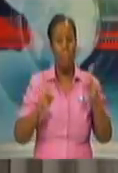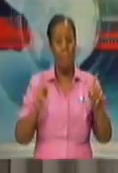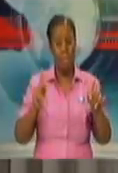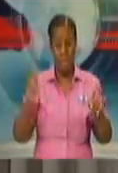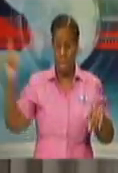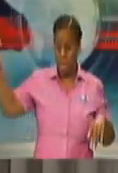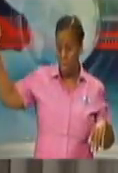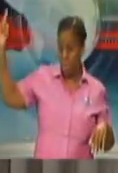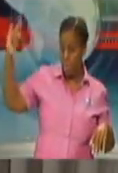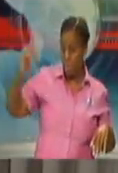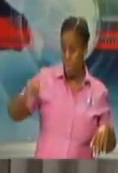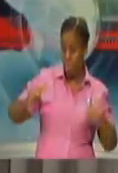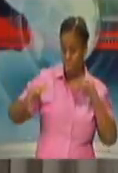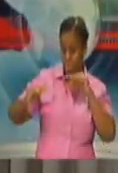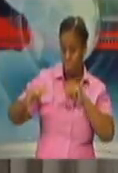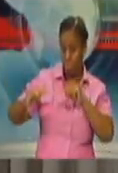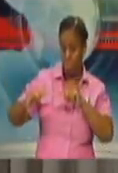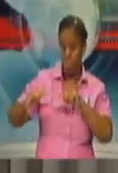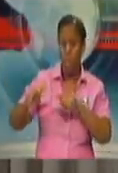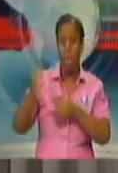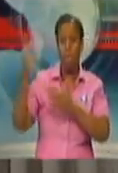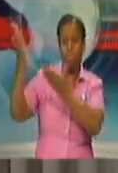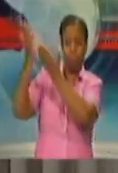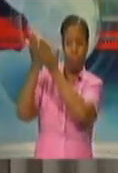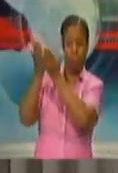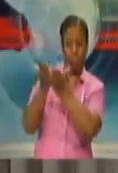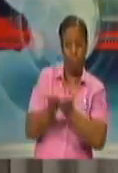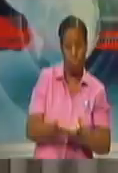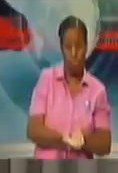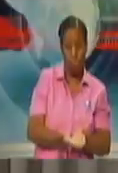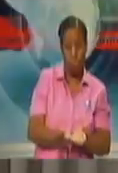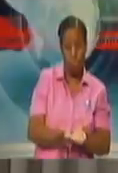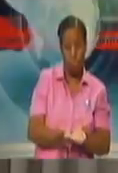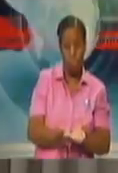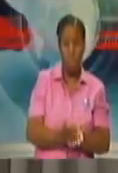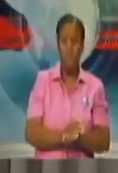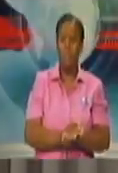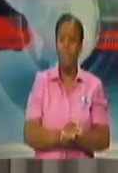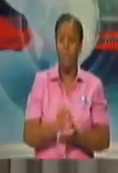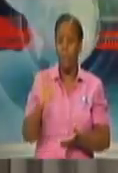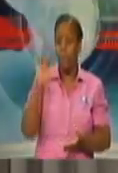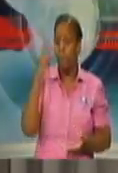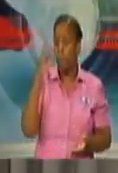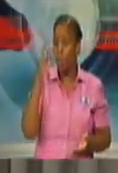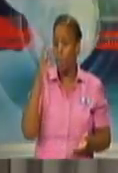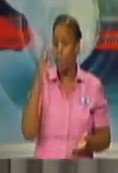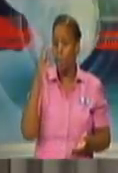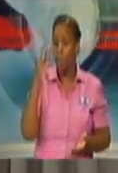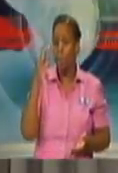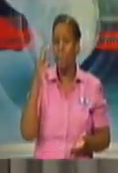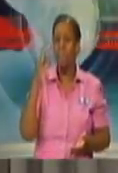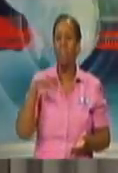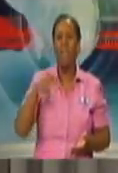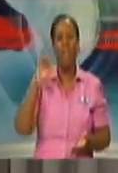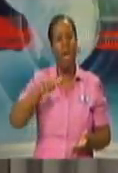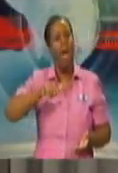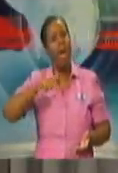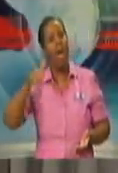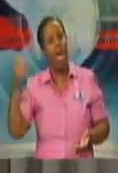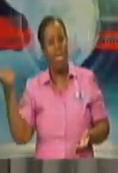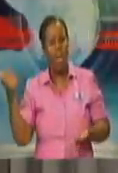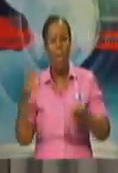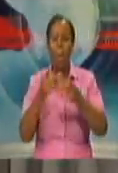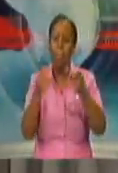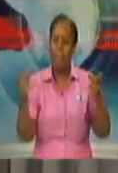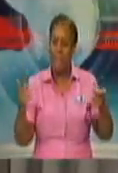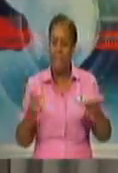shoulders to the wheel. And where they have seen shortages, they have, in fact, made other arrangements and gone to